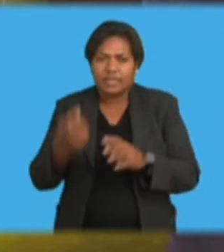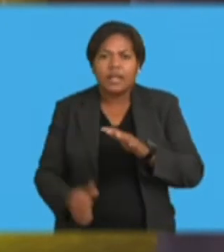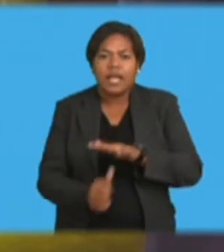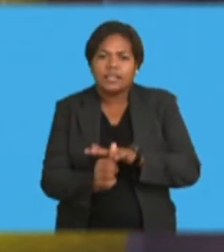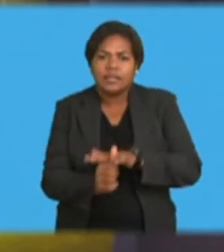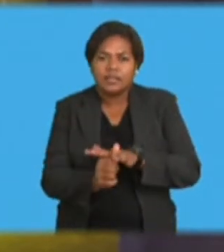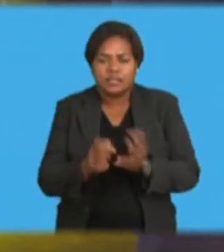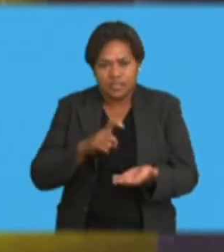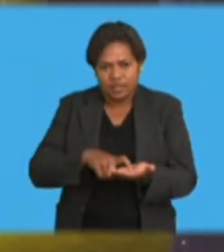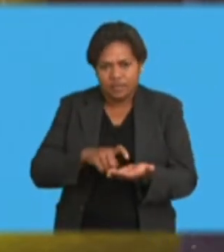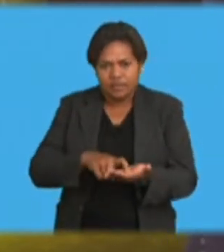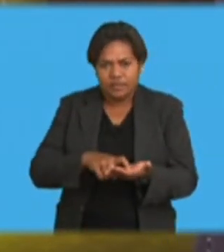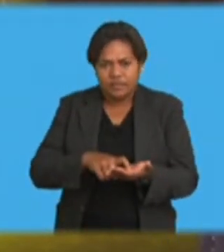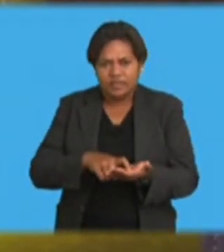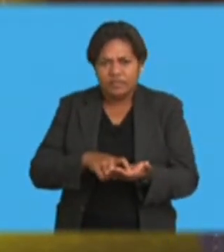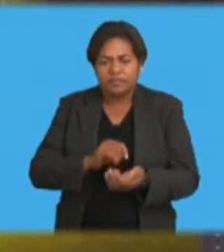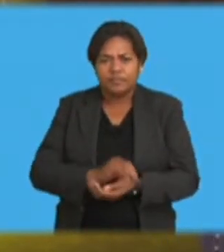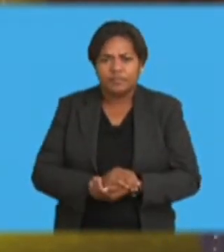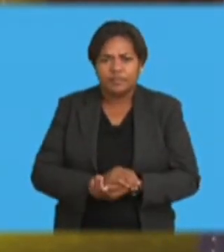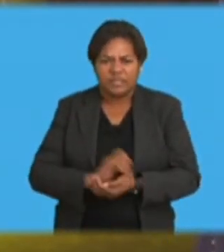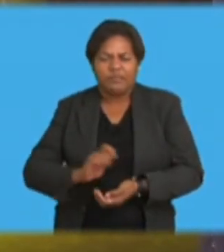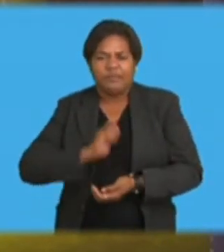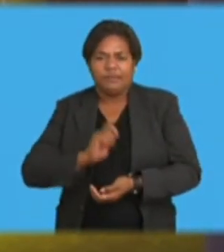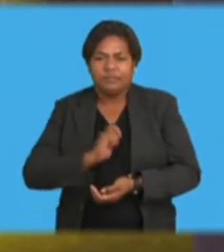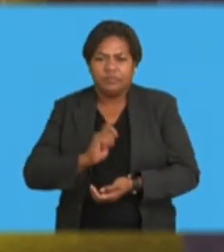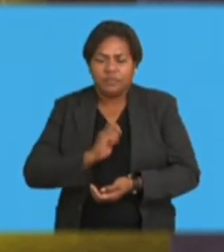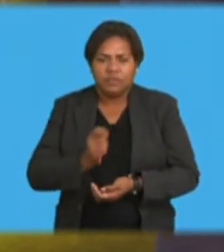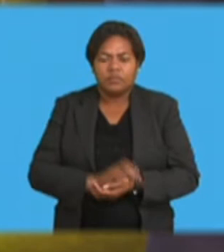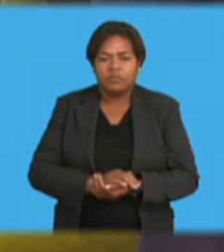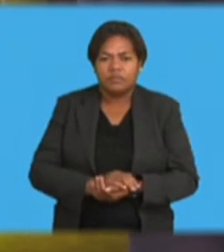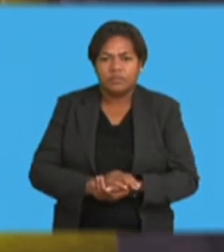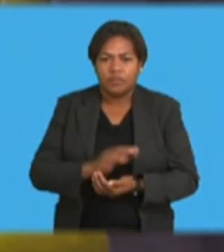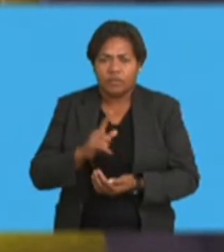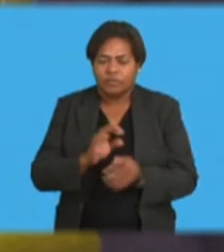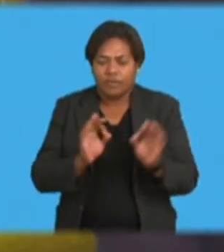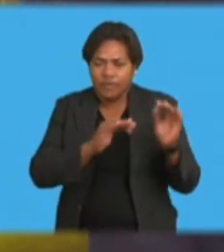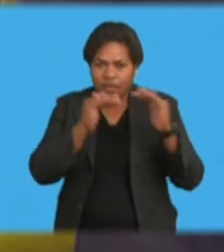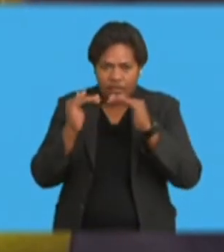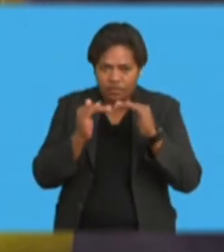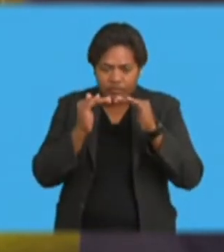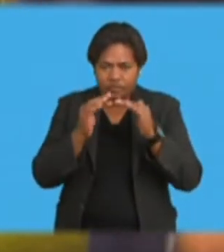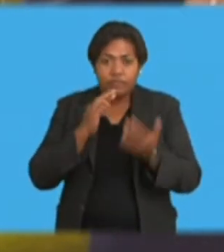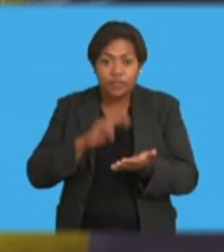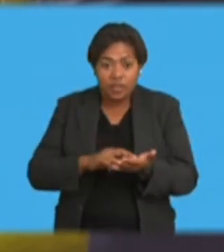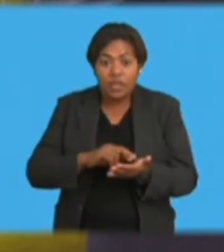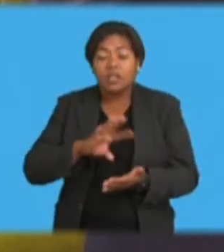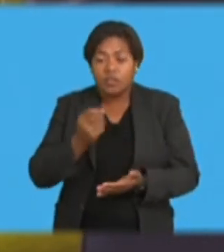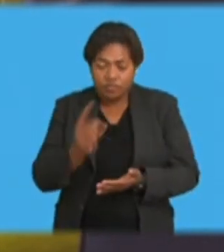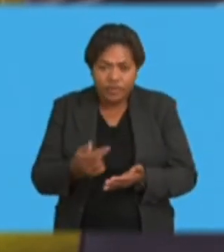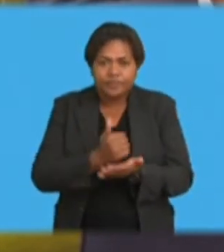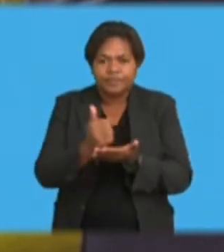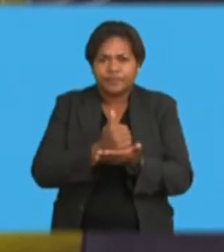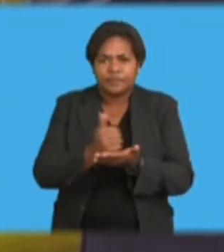So, first checking it now, Madam Speaker, under the Fair Reporting of Credit Act, this act now regulates